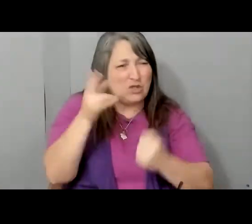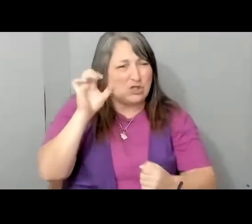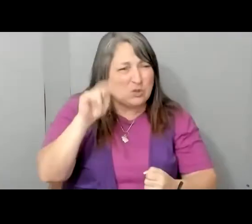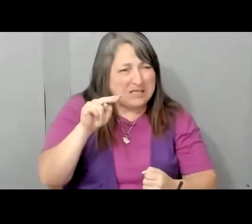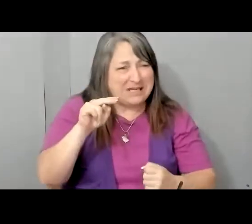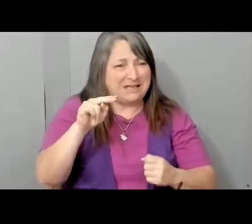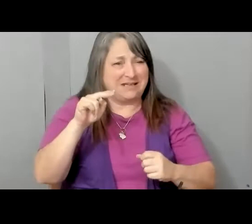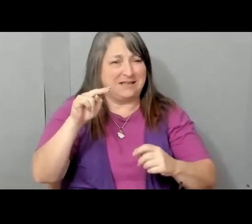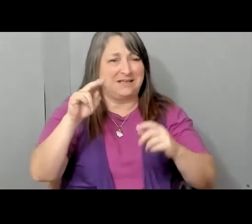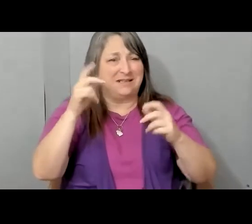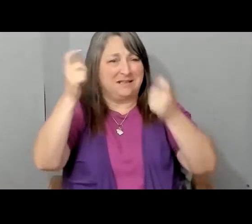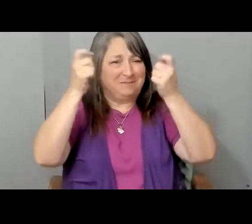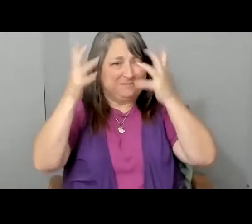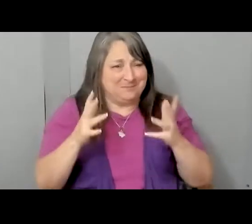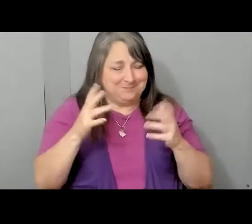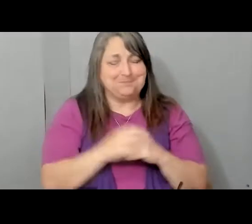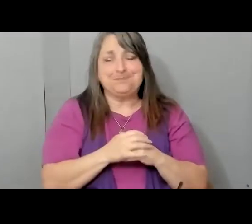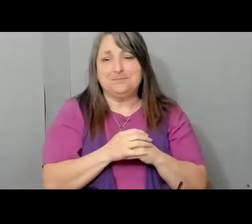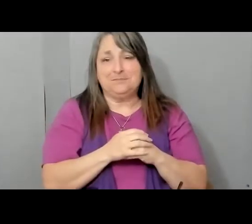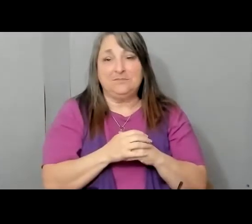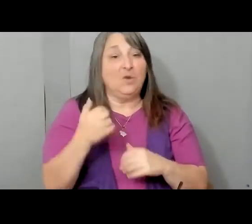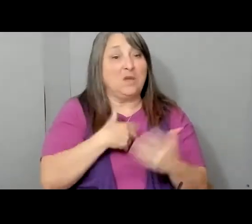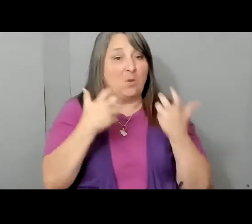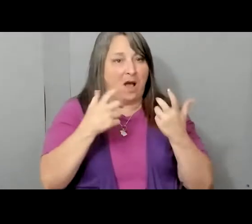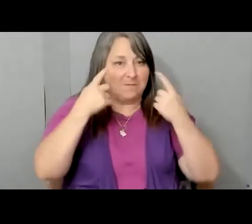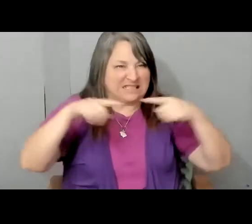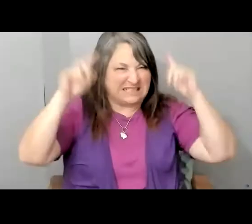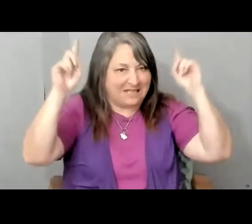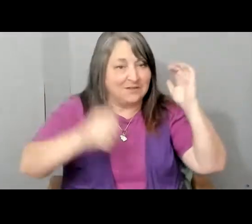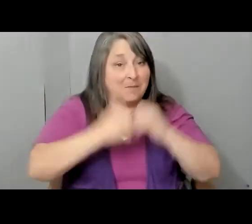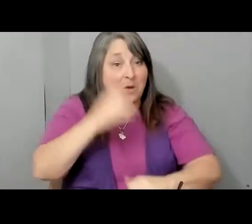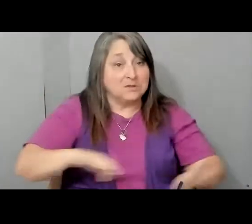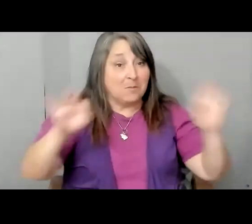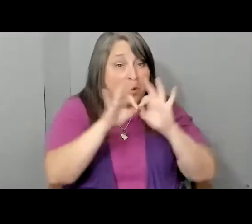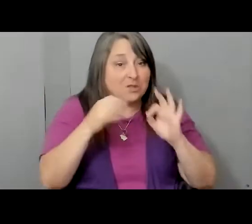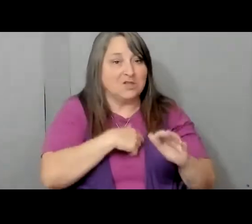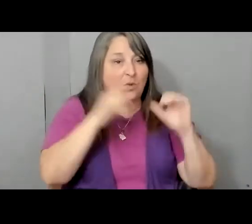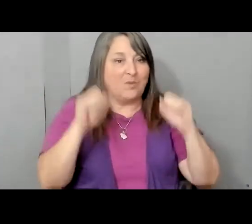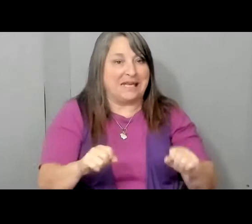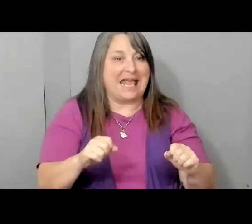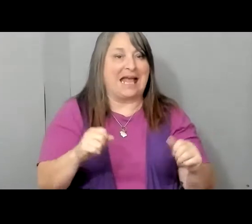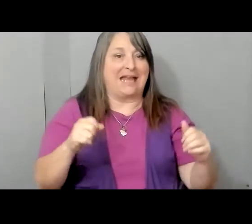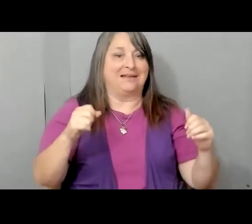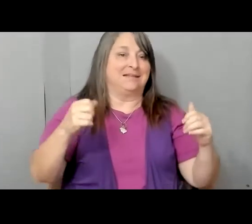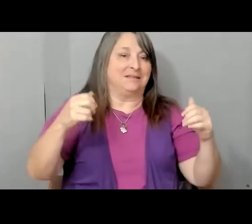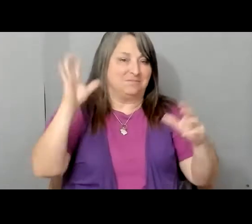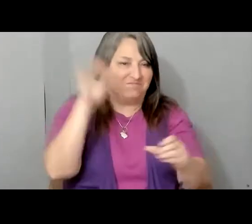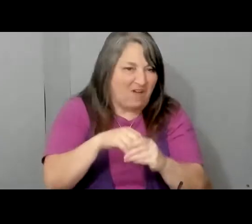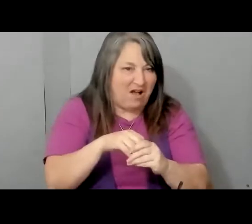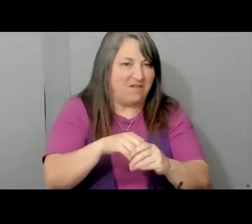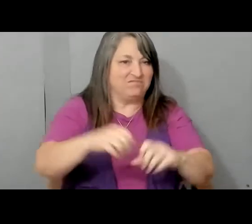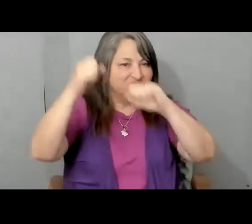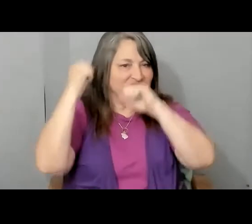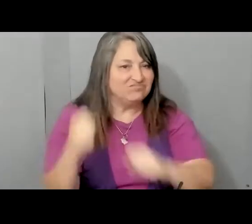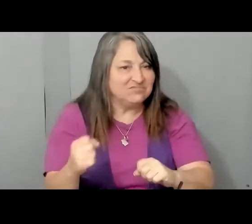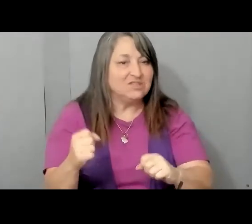from our members so we can be successful, and most importantly, so we can have a seat at the table so our issues